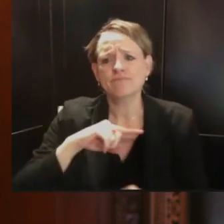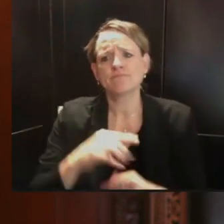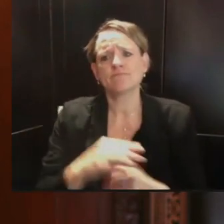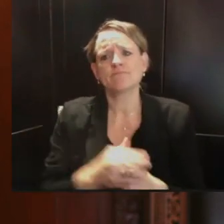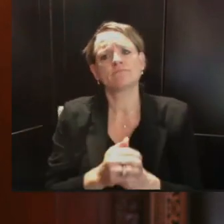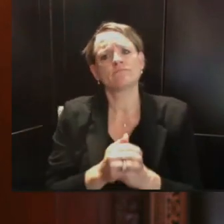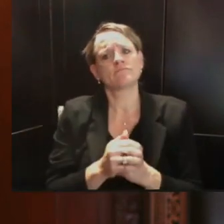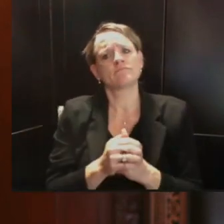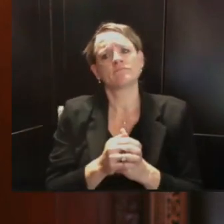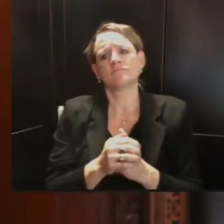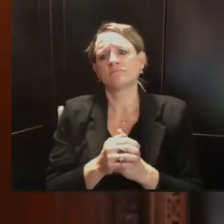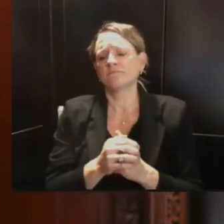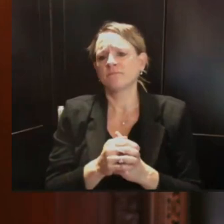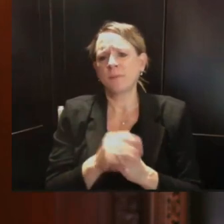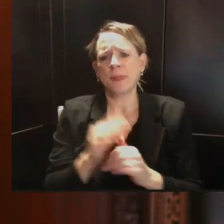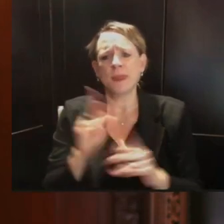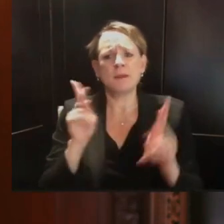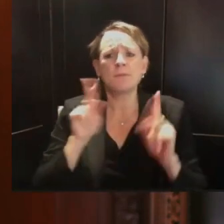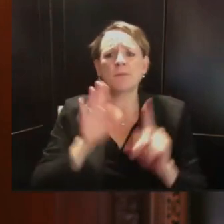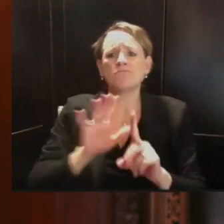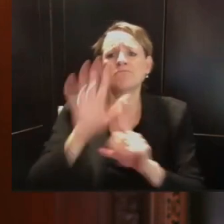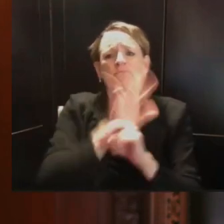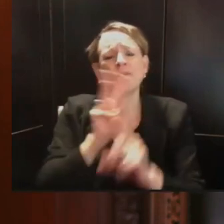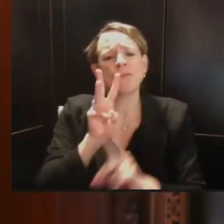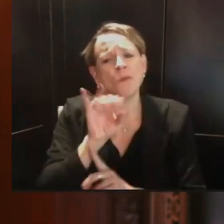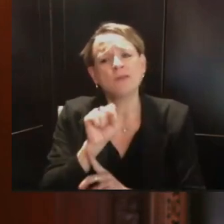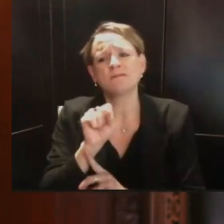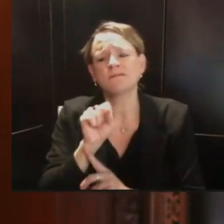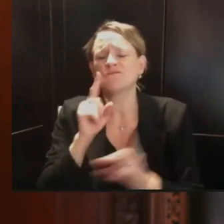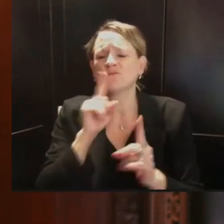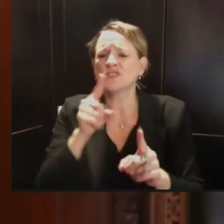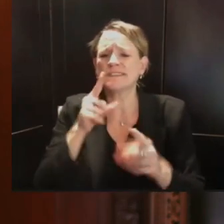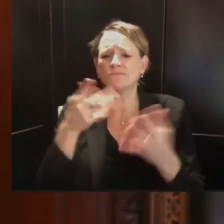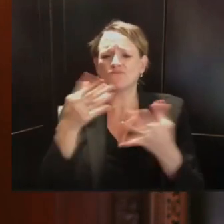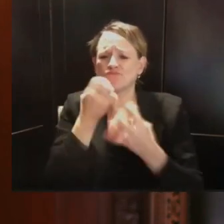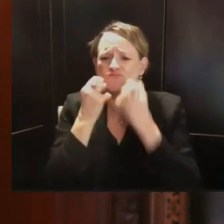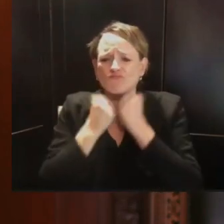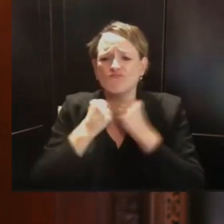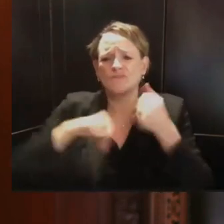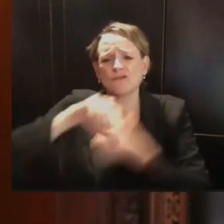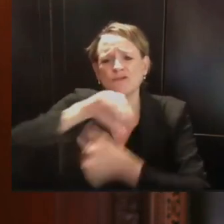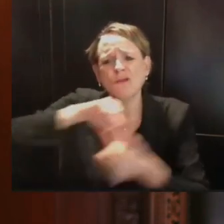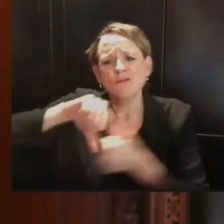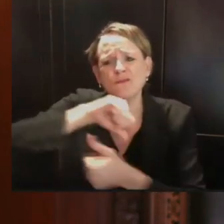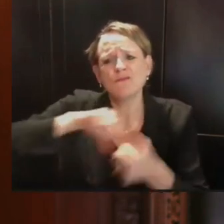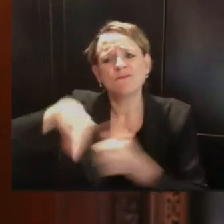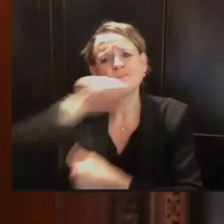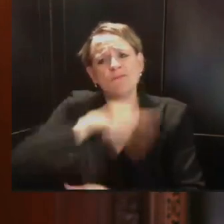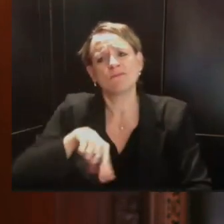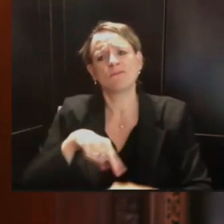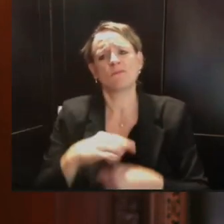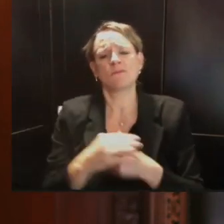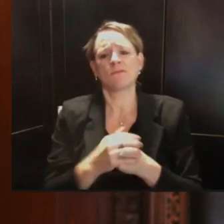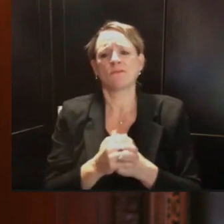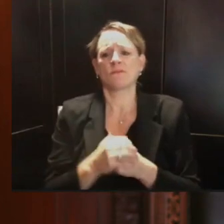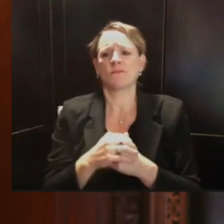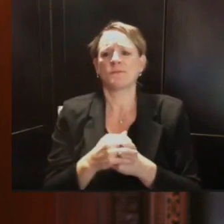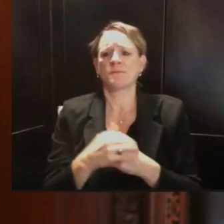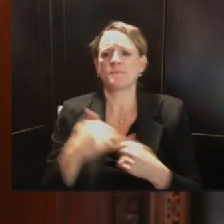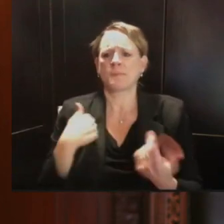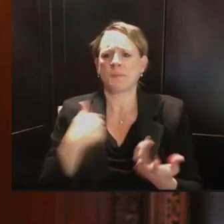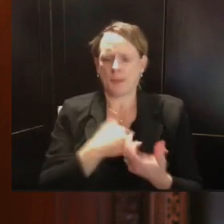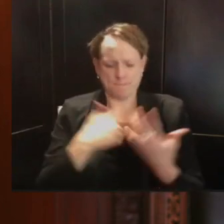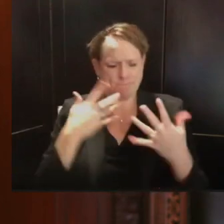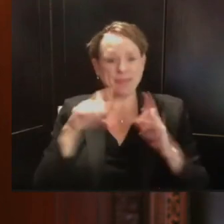take care of one another, and we know that our state is strongest when we band together. So stay healthy, and stay